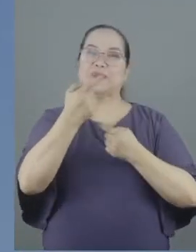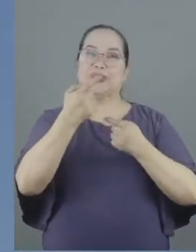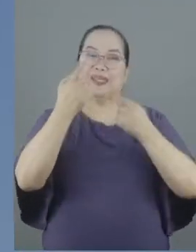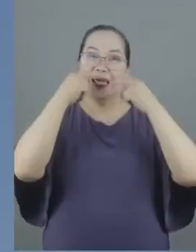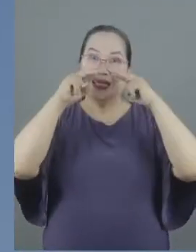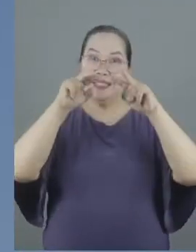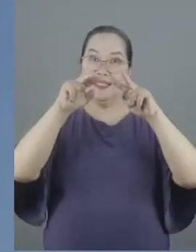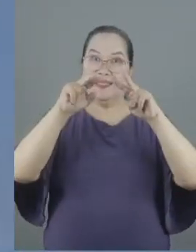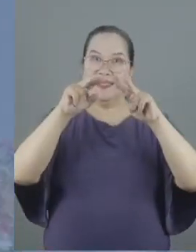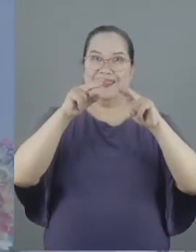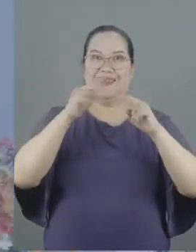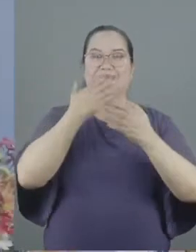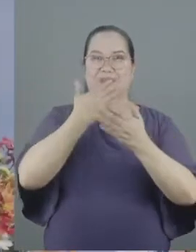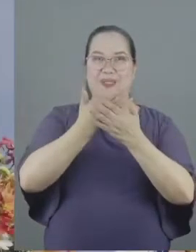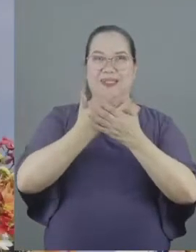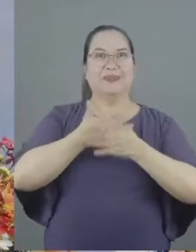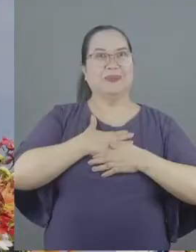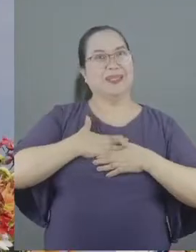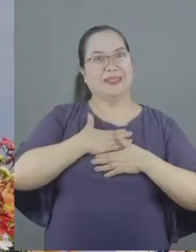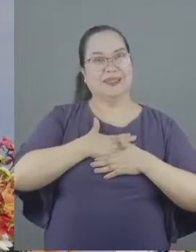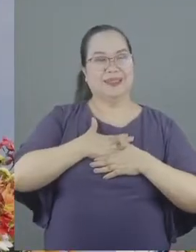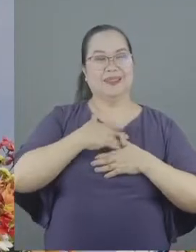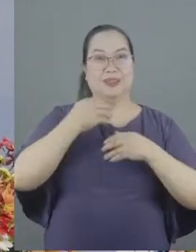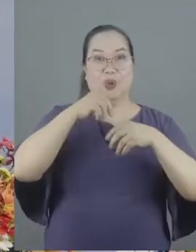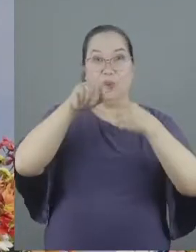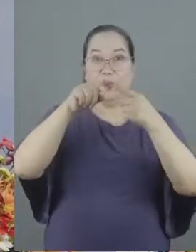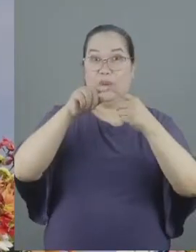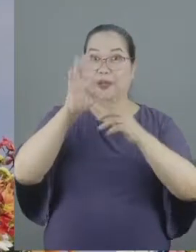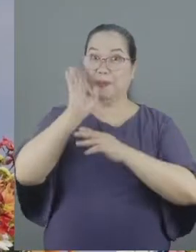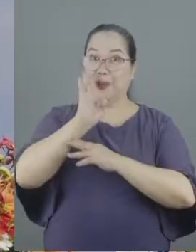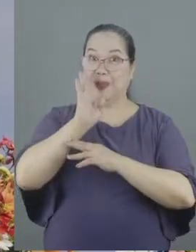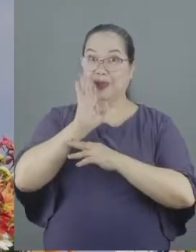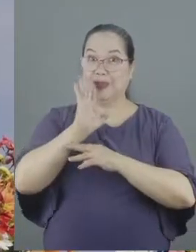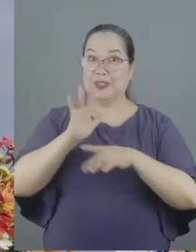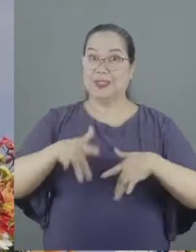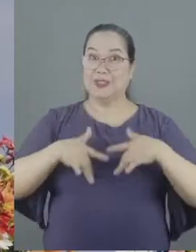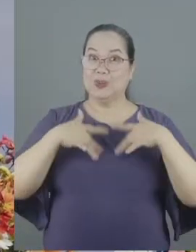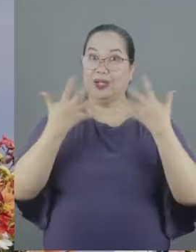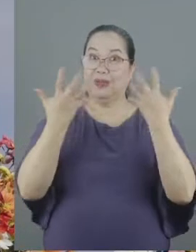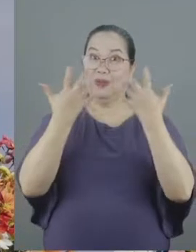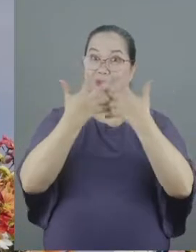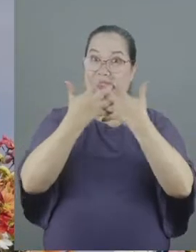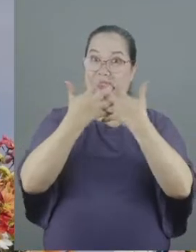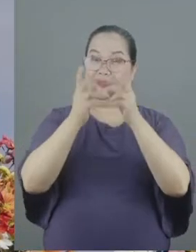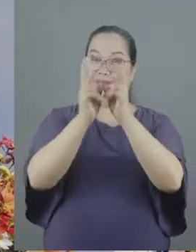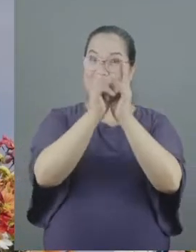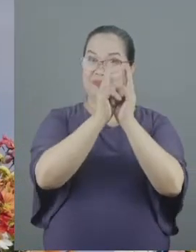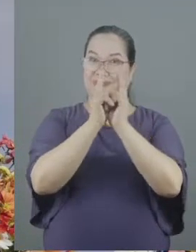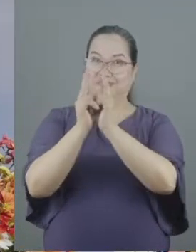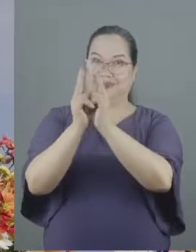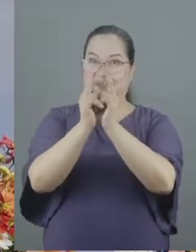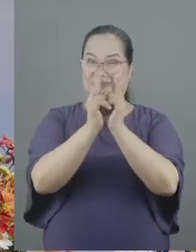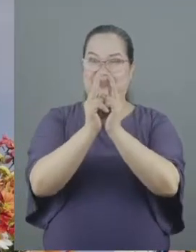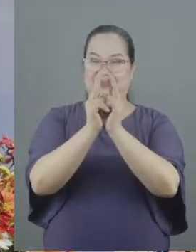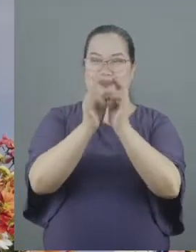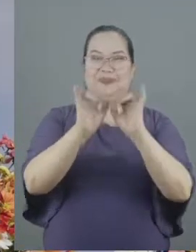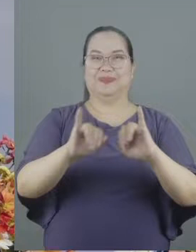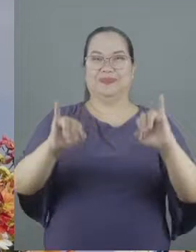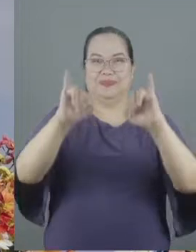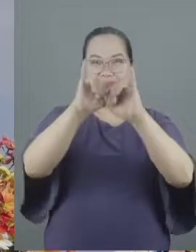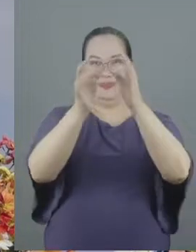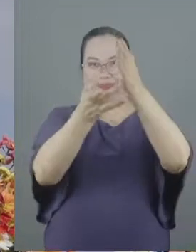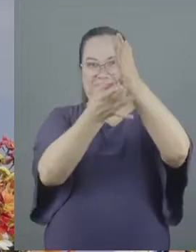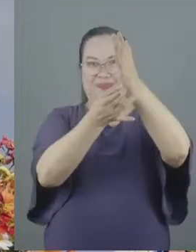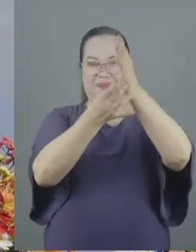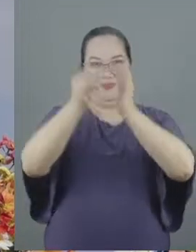good and pleasant it is when brothers dwell in unity. It is like the precious oil on